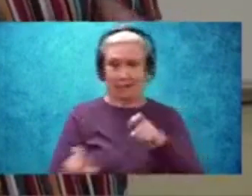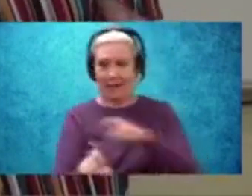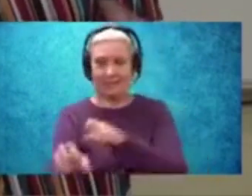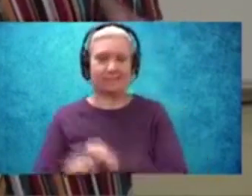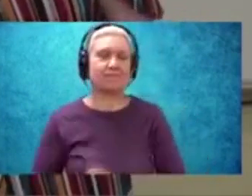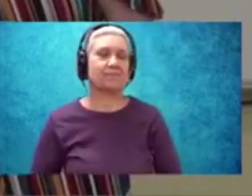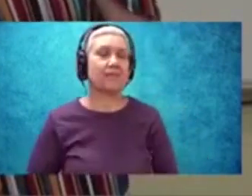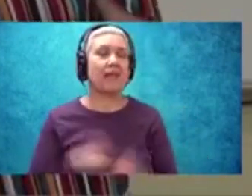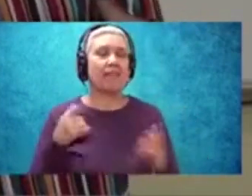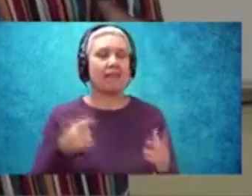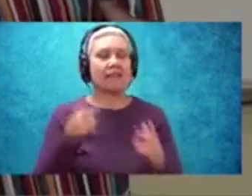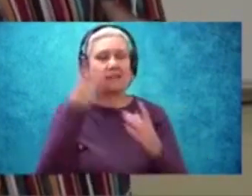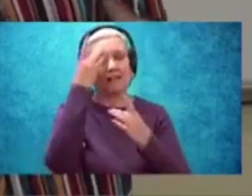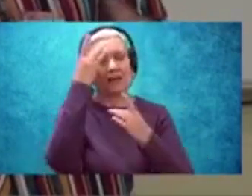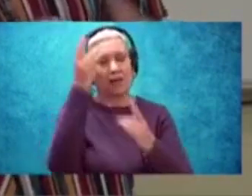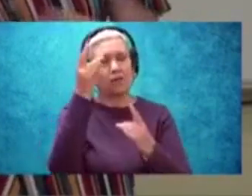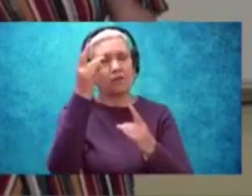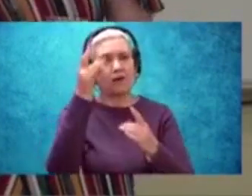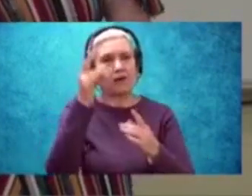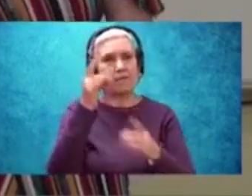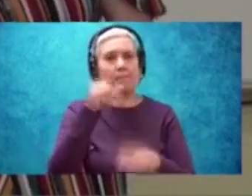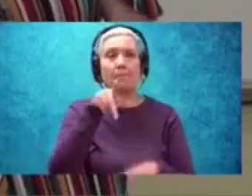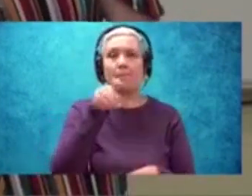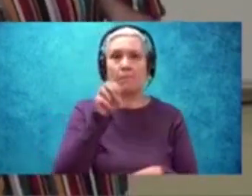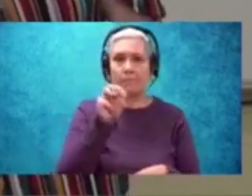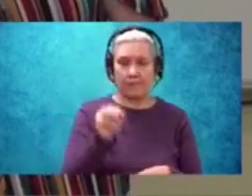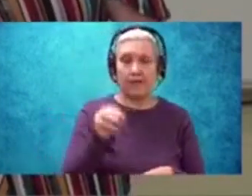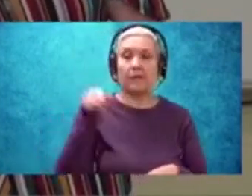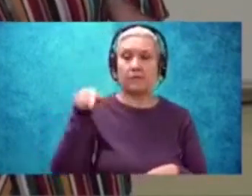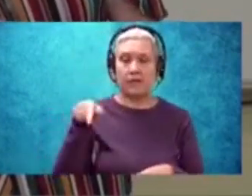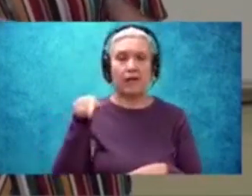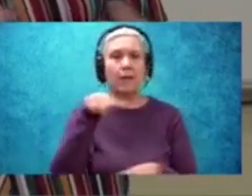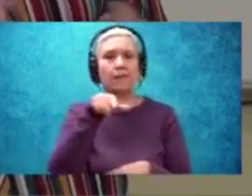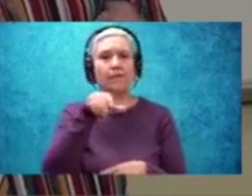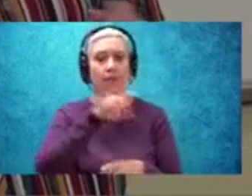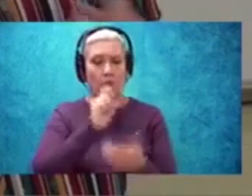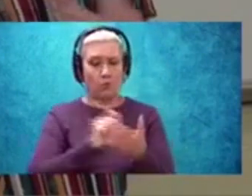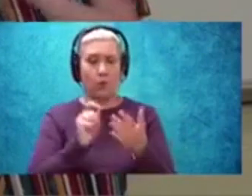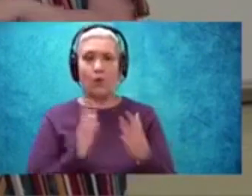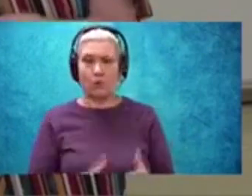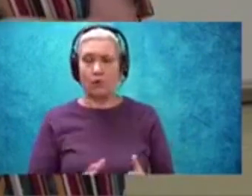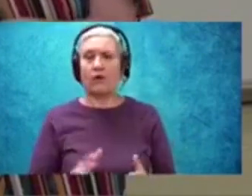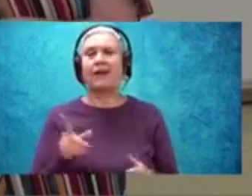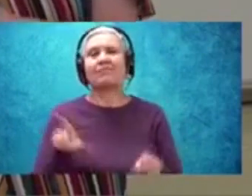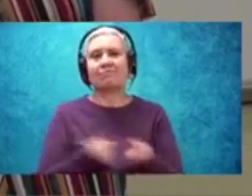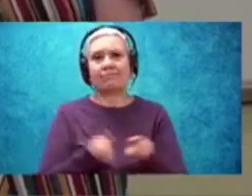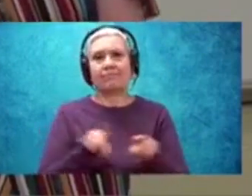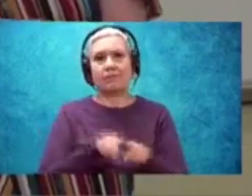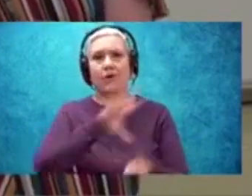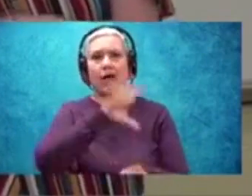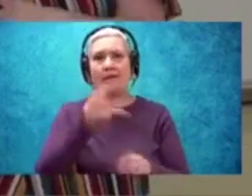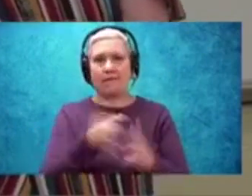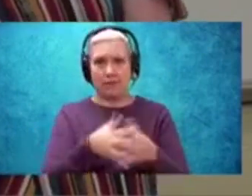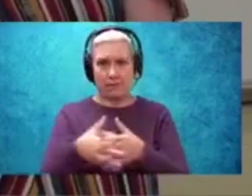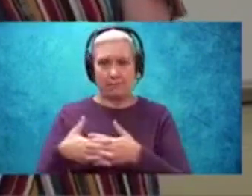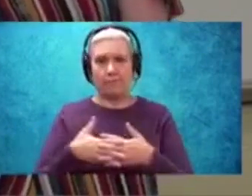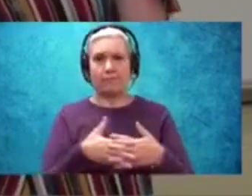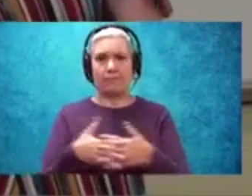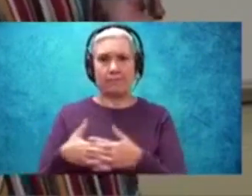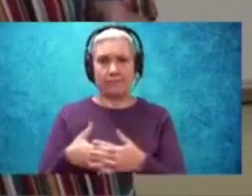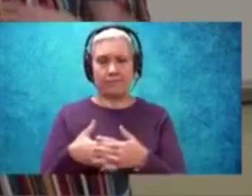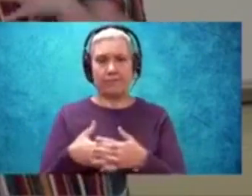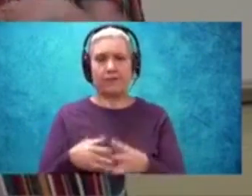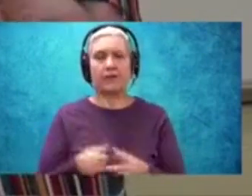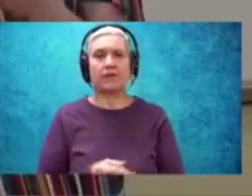is an interesting poem. Lucille Clifton is also an African American poet. She's writing many years past Dunbar.